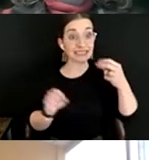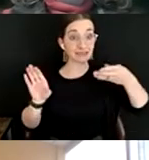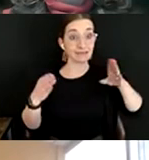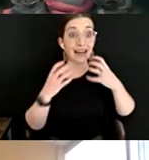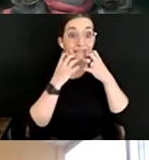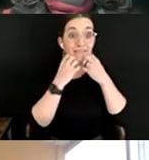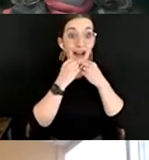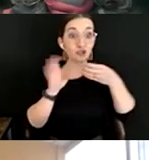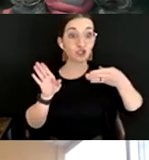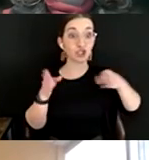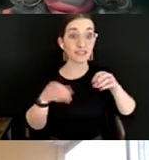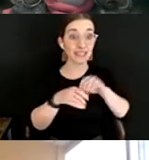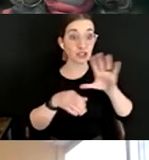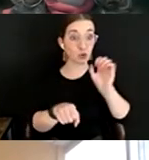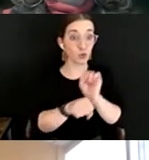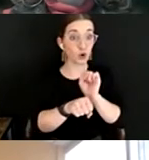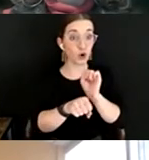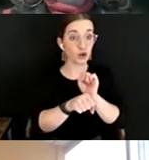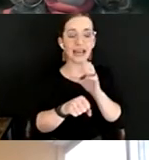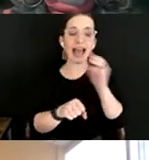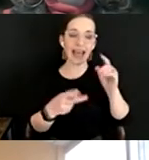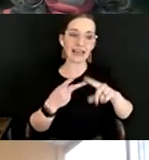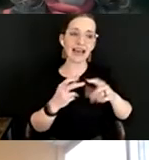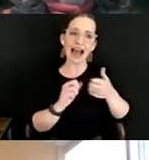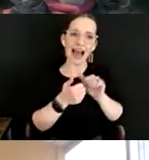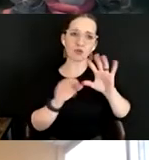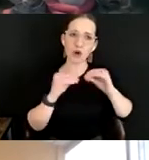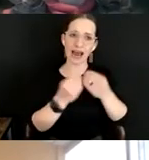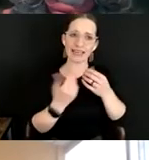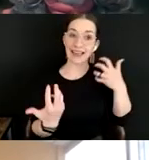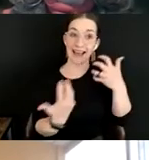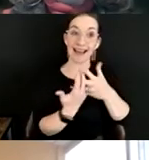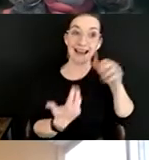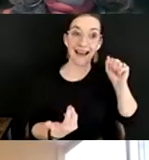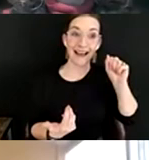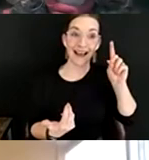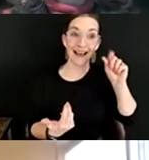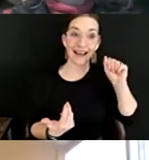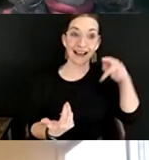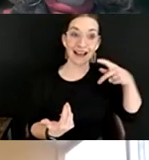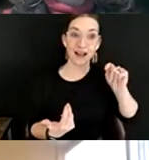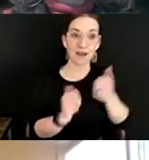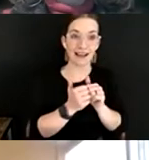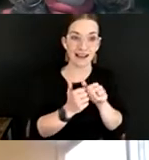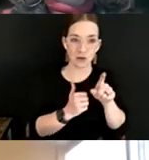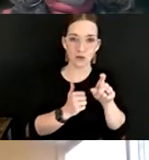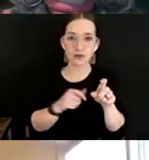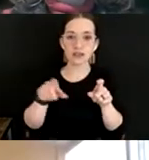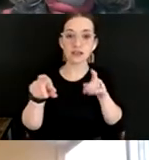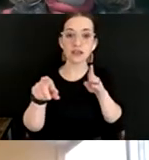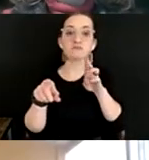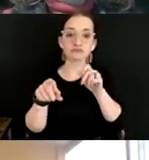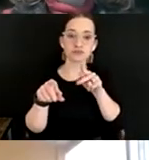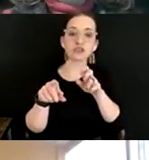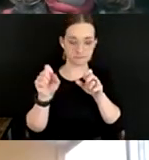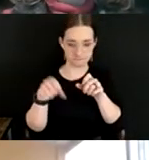how is your organization adapting to that? Yeah. Brooke, do you want to continue? Yeah, I'll just add in that